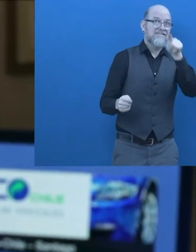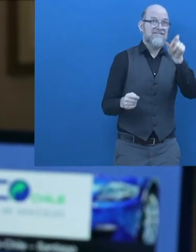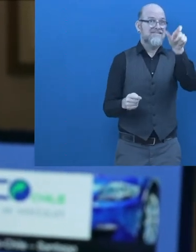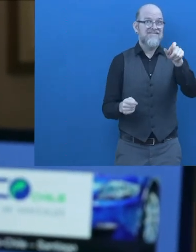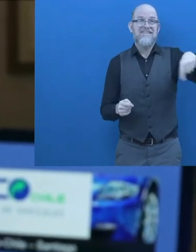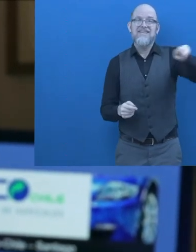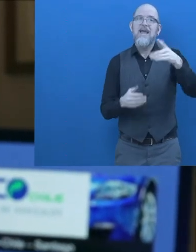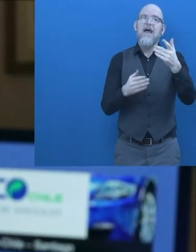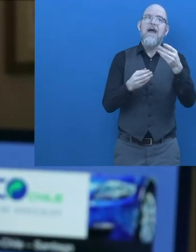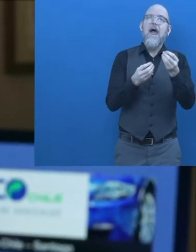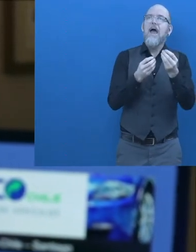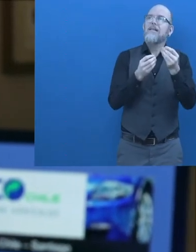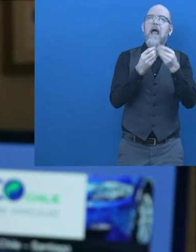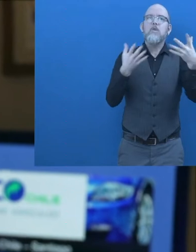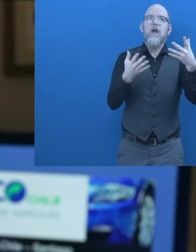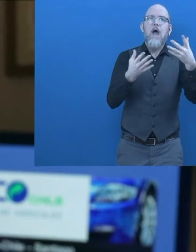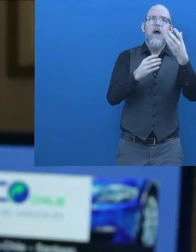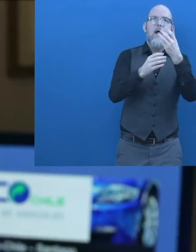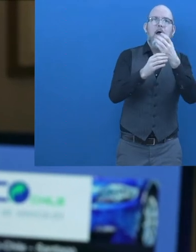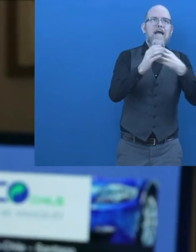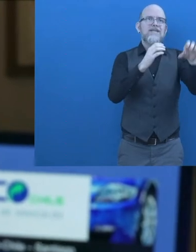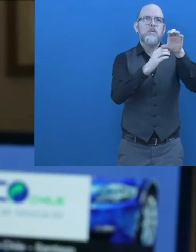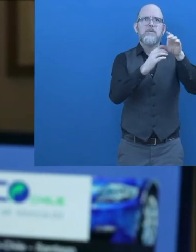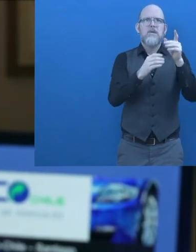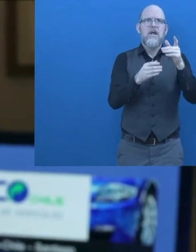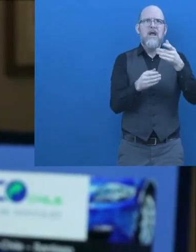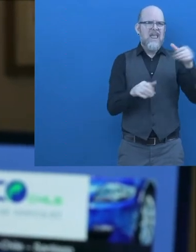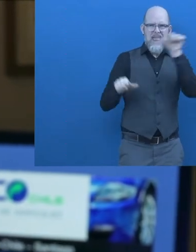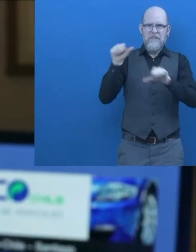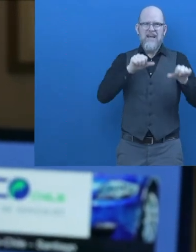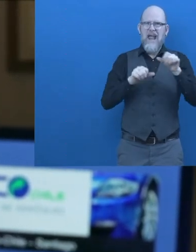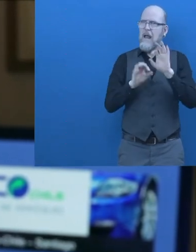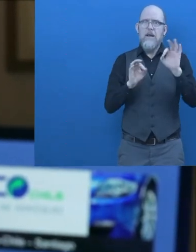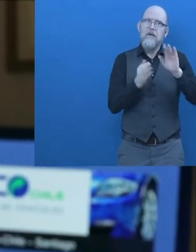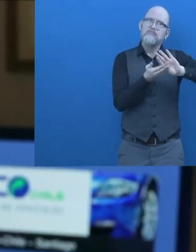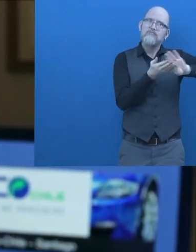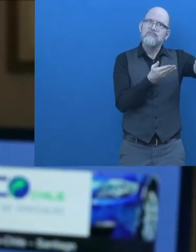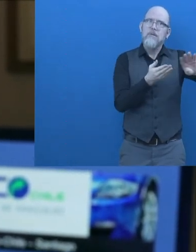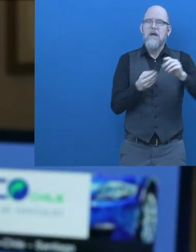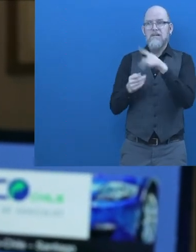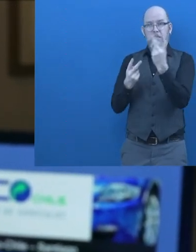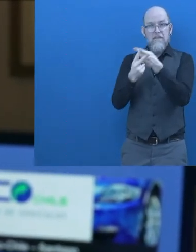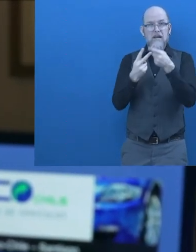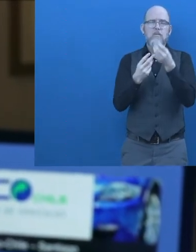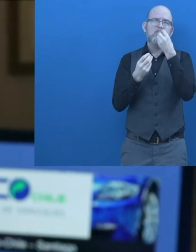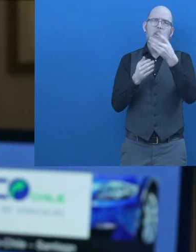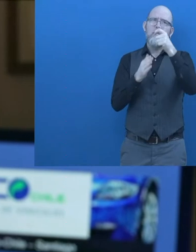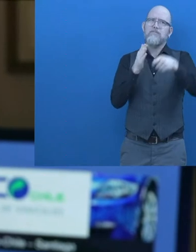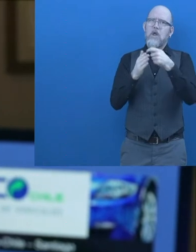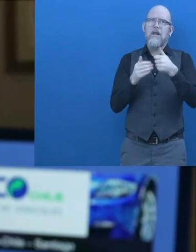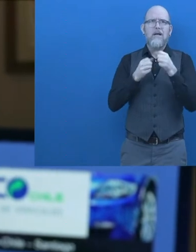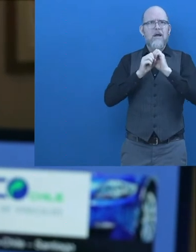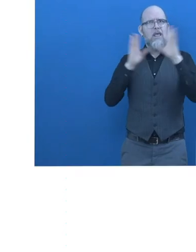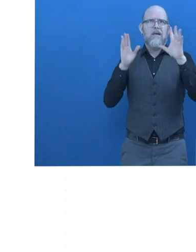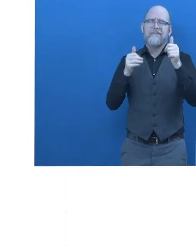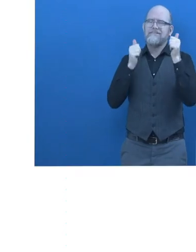help protect a natural resource, there is no doubt it. It is a great thing. It is a great